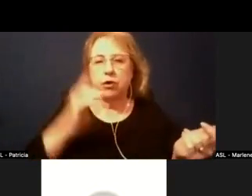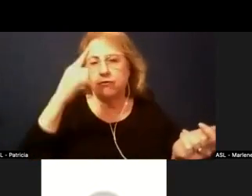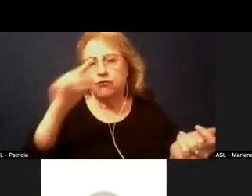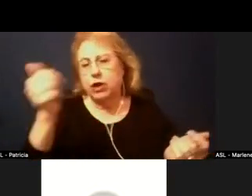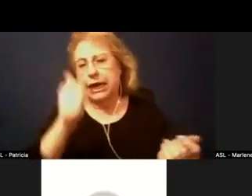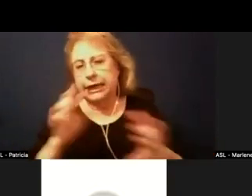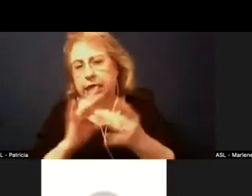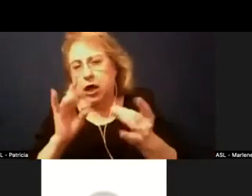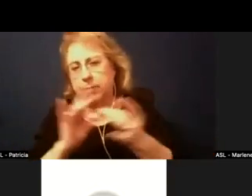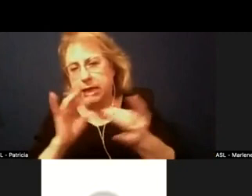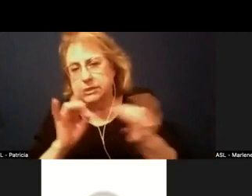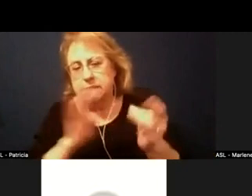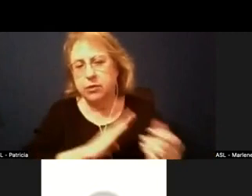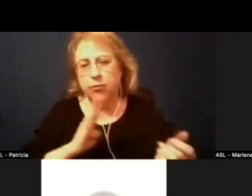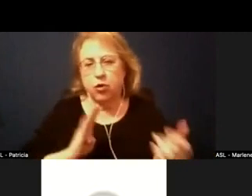would like to make.